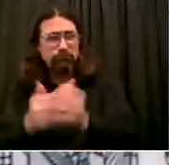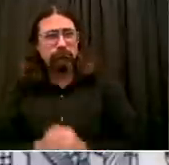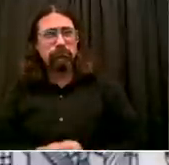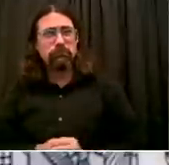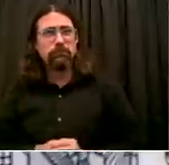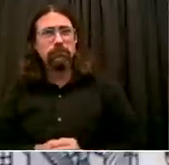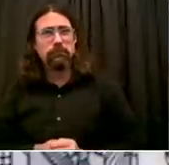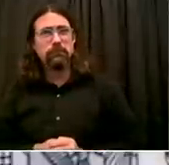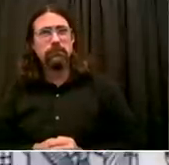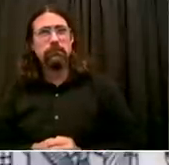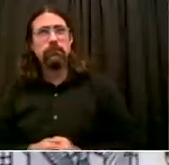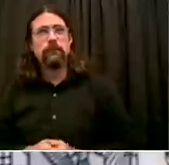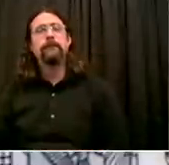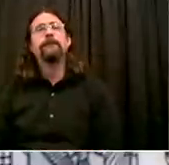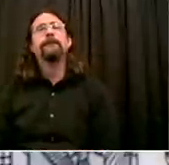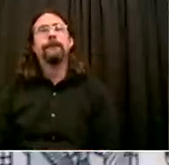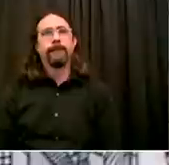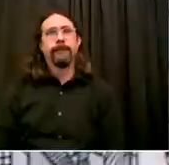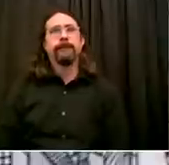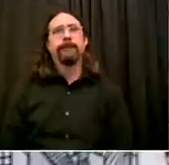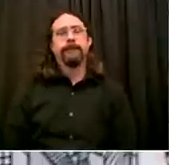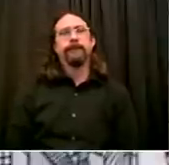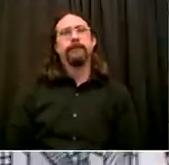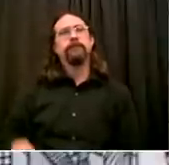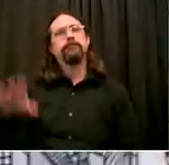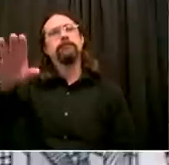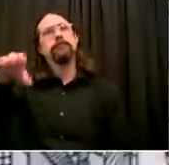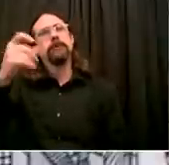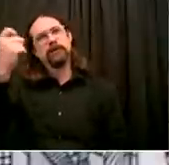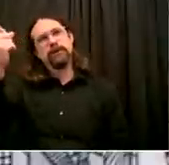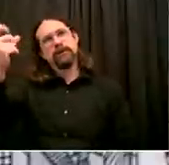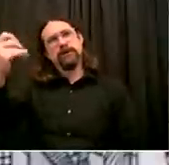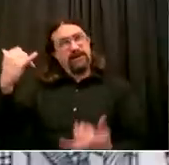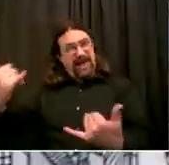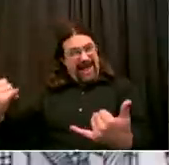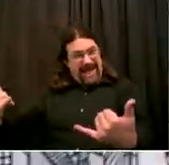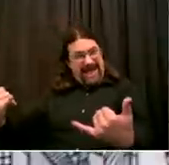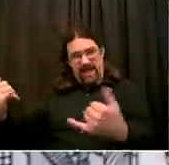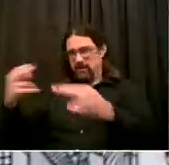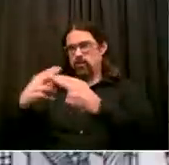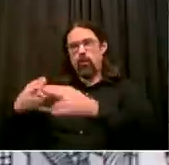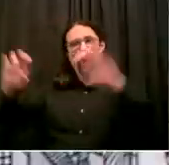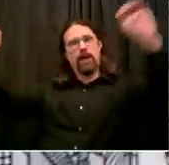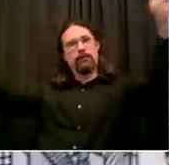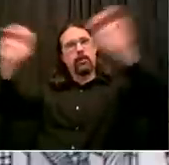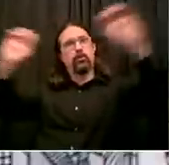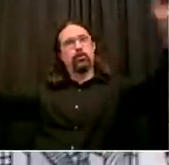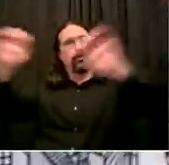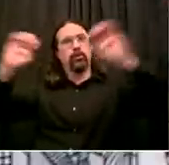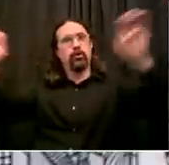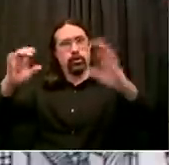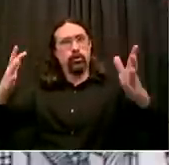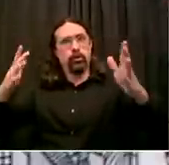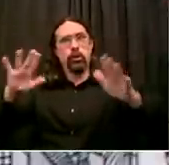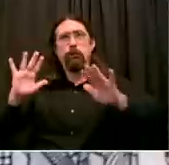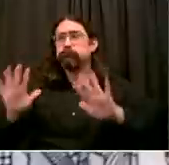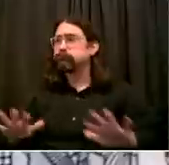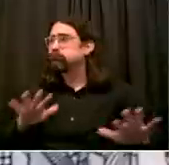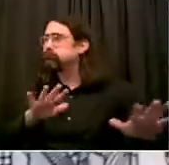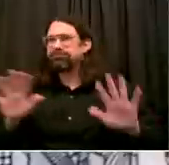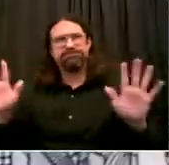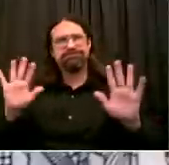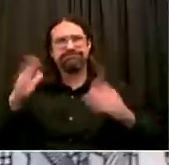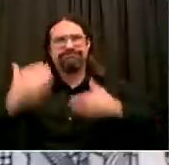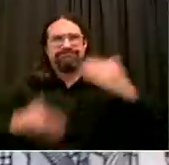we are right now. And the city has to defer to the state on some of these matters. And when there's a different measure